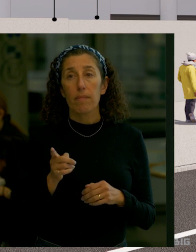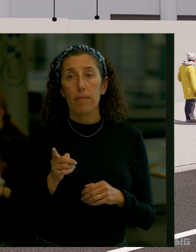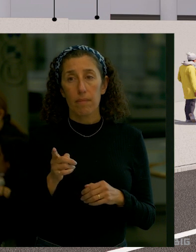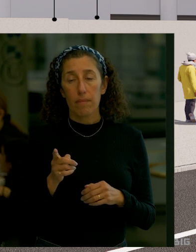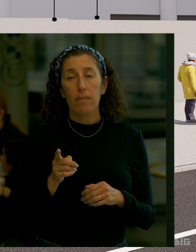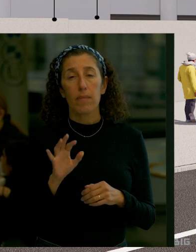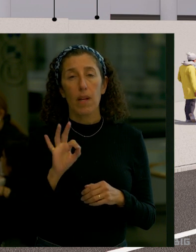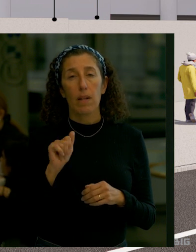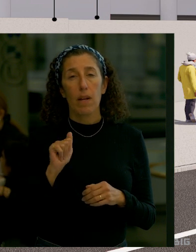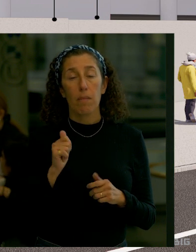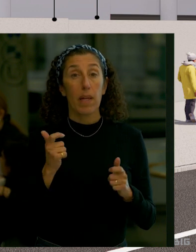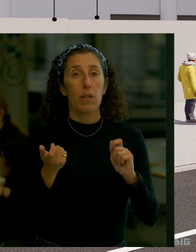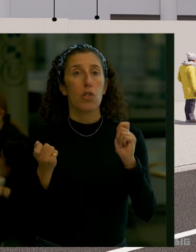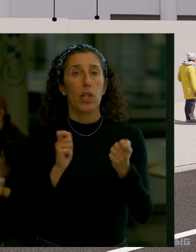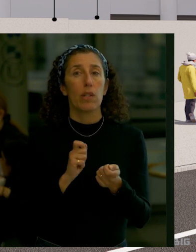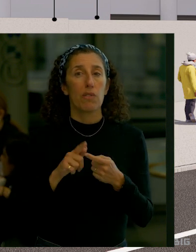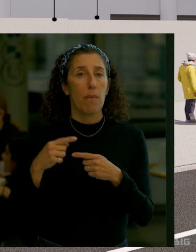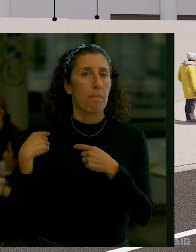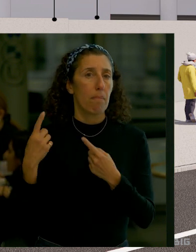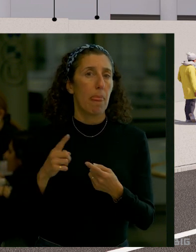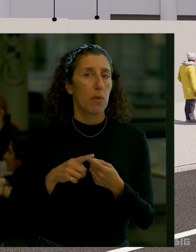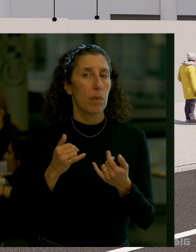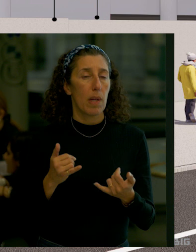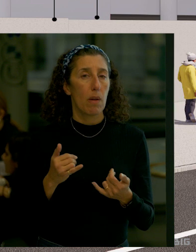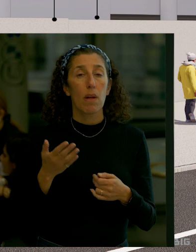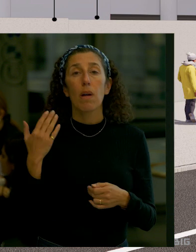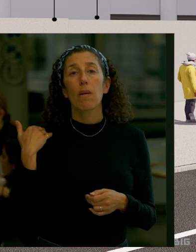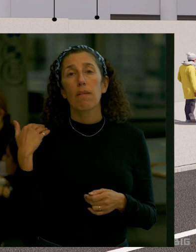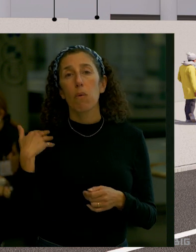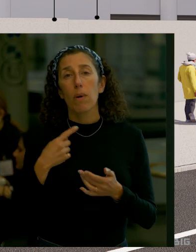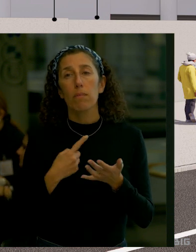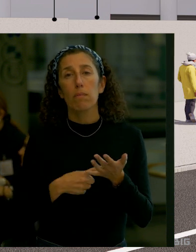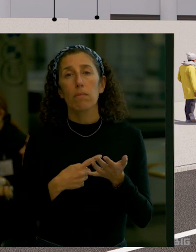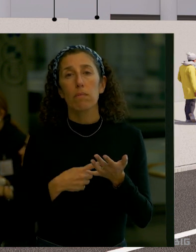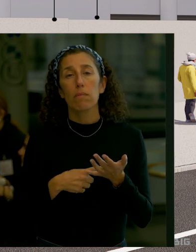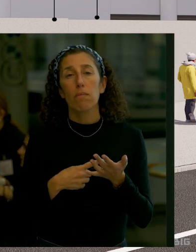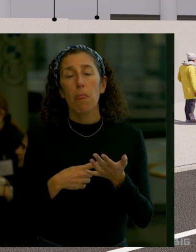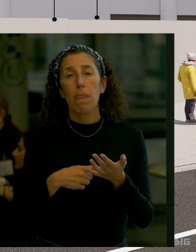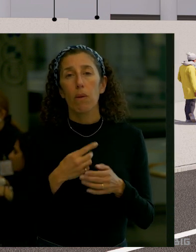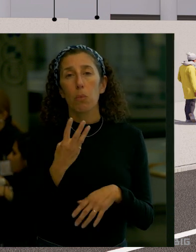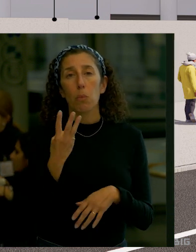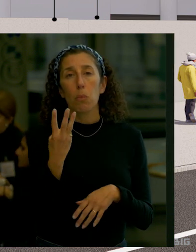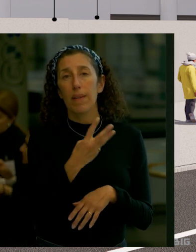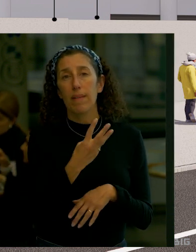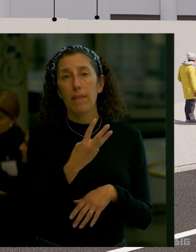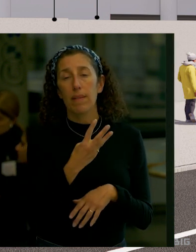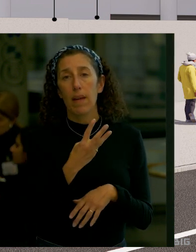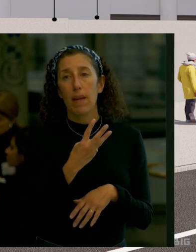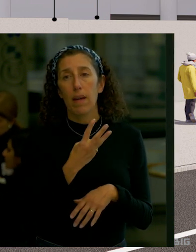as many of you know we've talked a lot about initially the project being on the west side of 9A